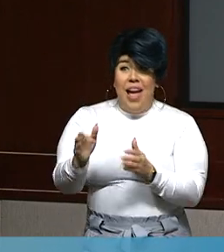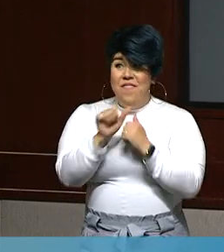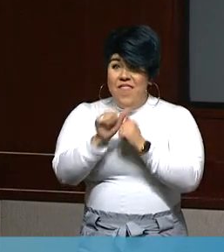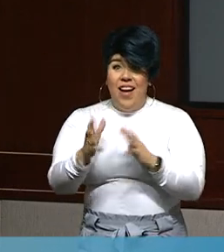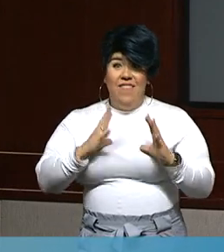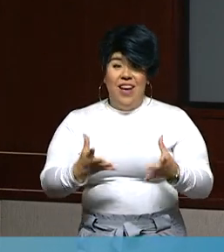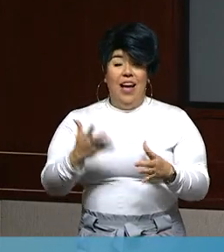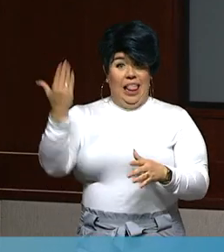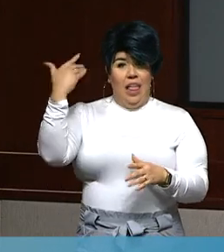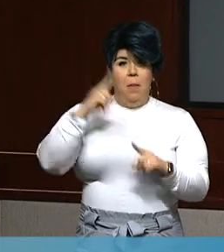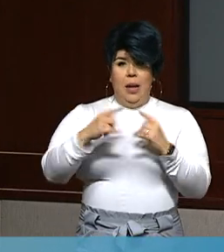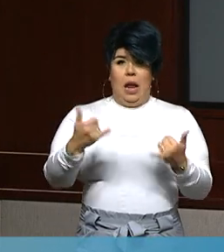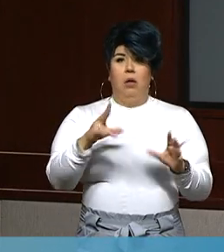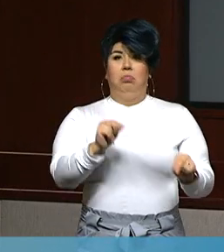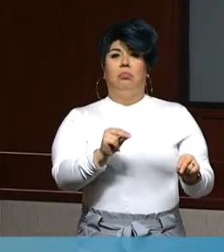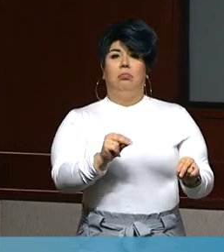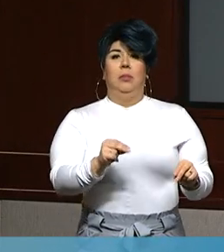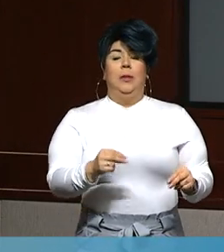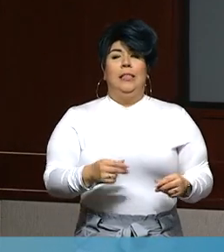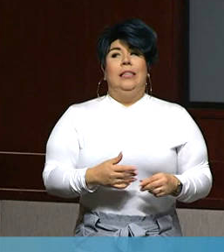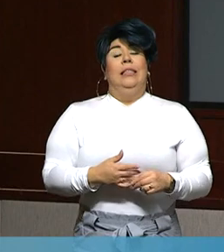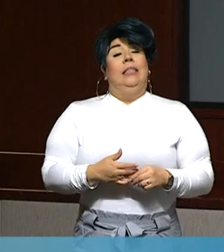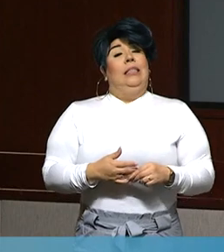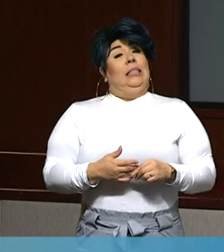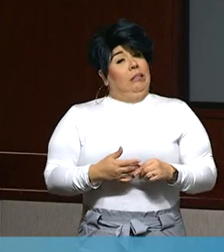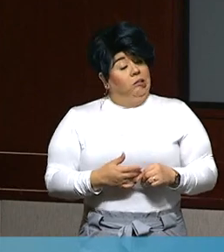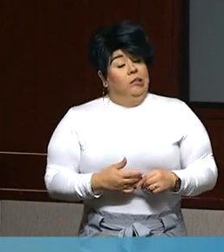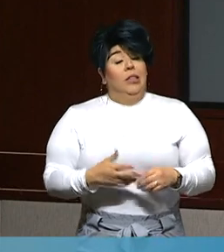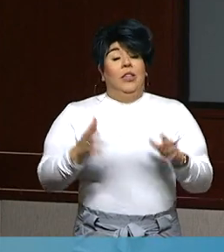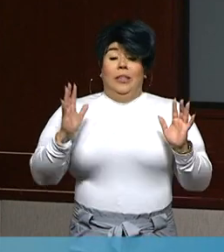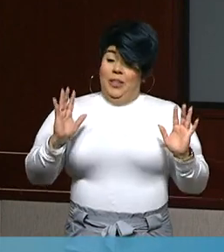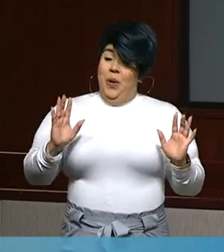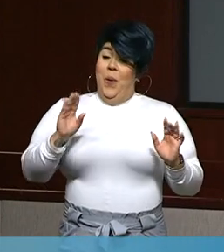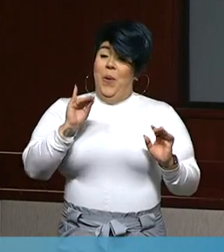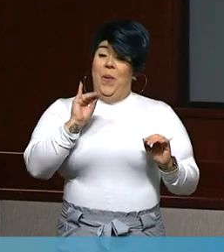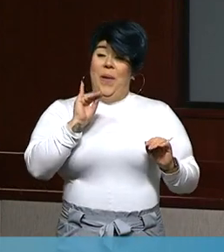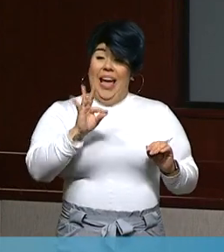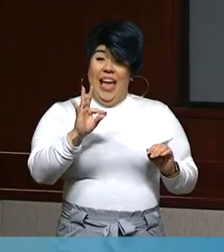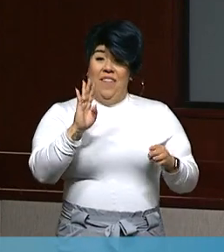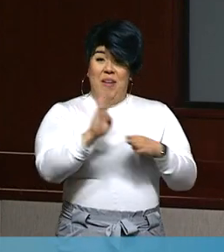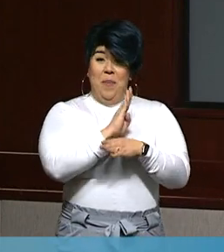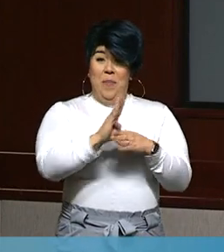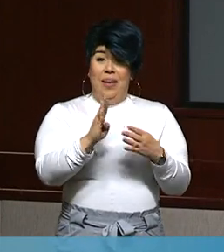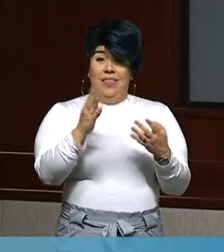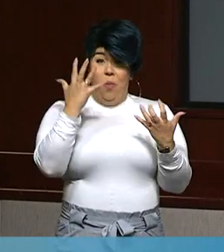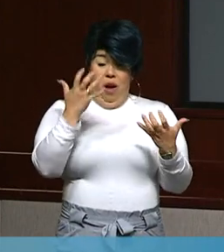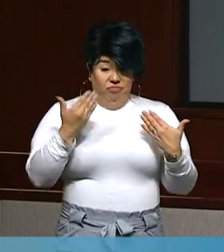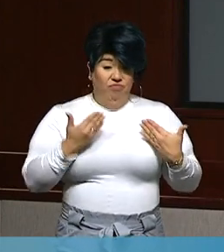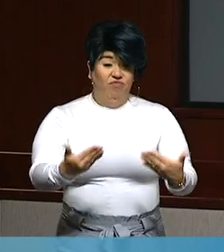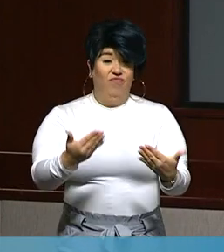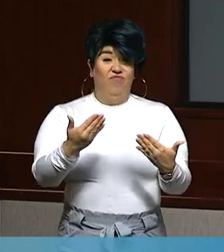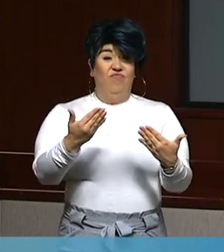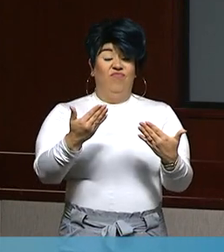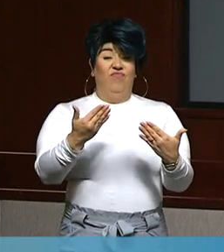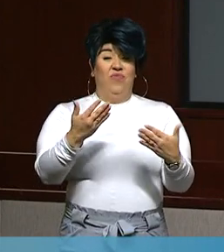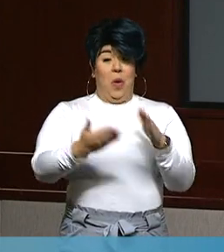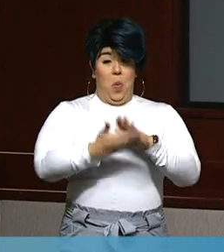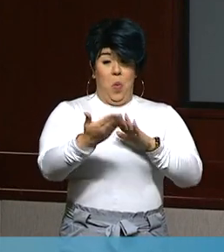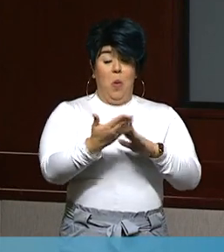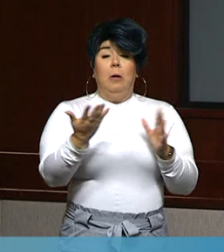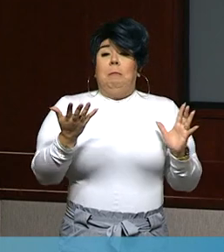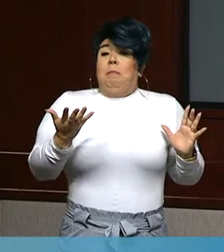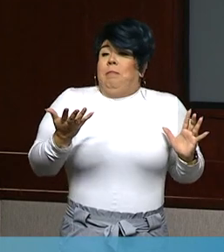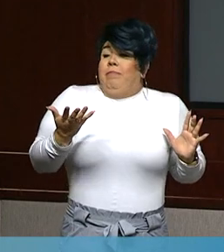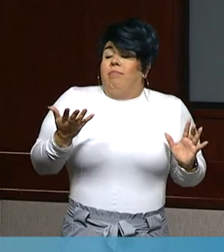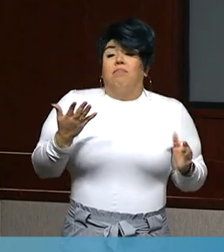operate. I would say that the safest way for those businesses to operate is to follow those guidelines that were established for the lowest risk of